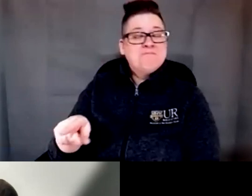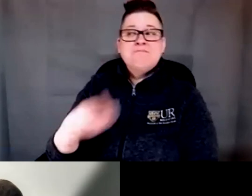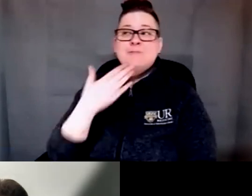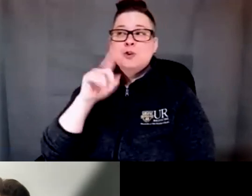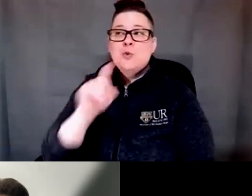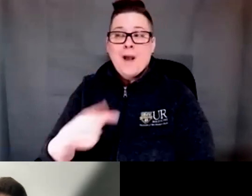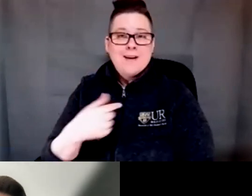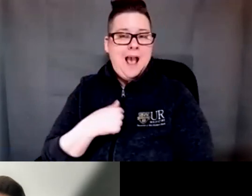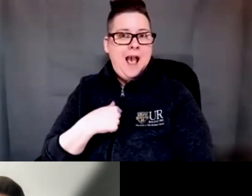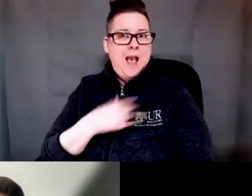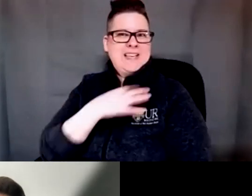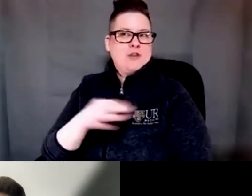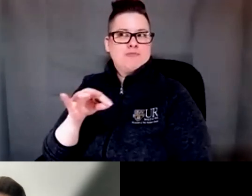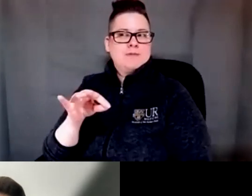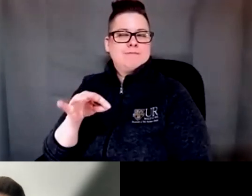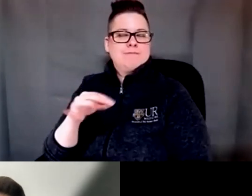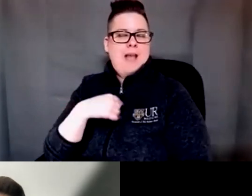again I didn't realize that